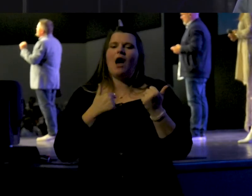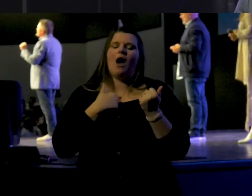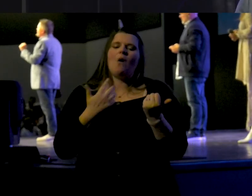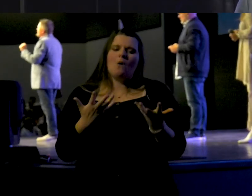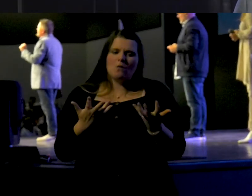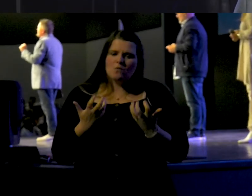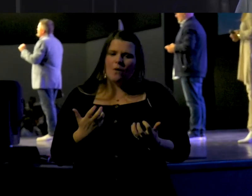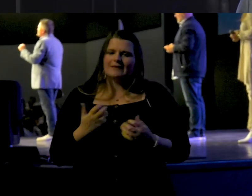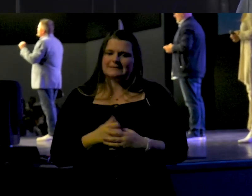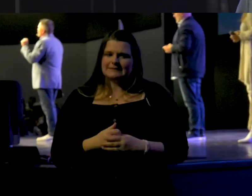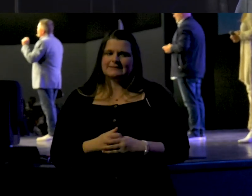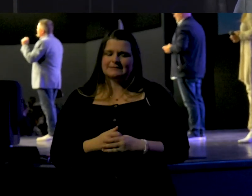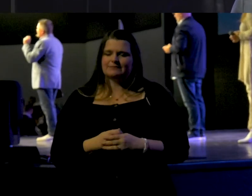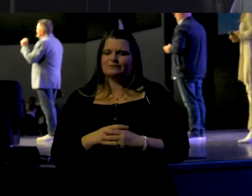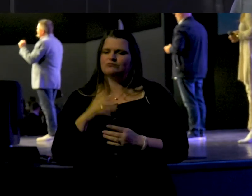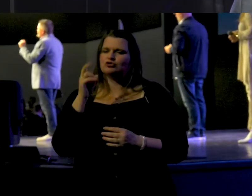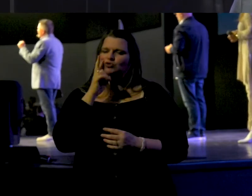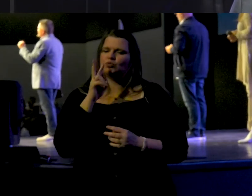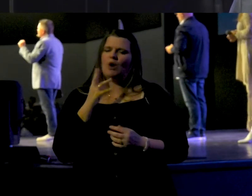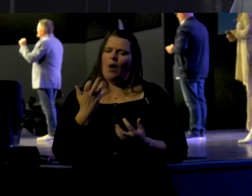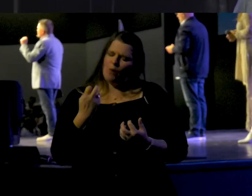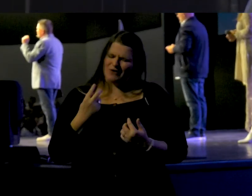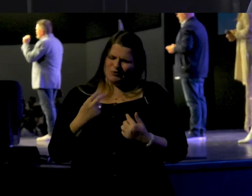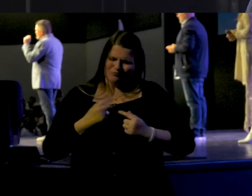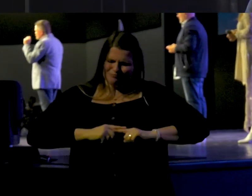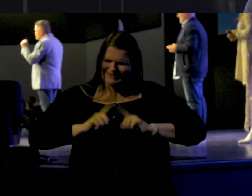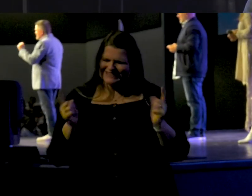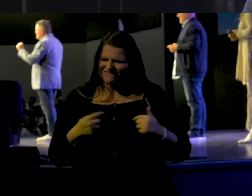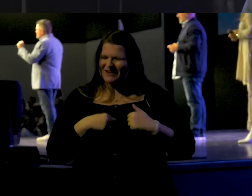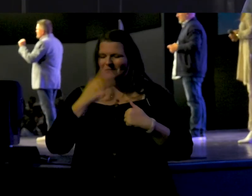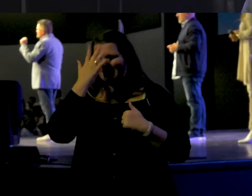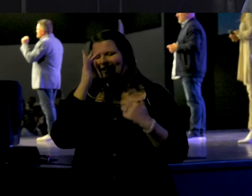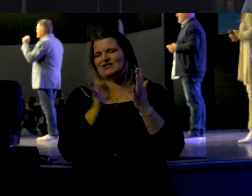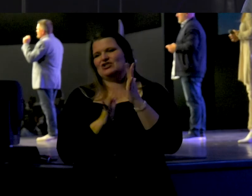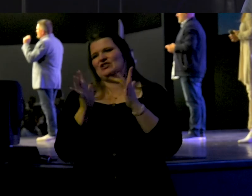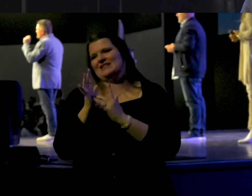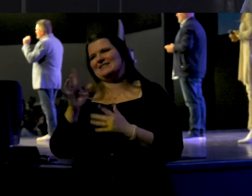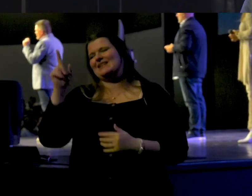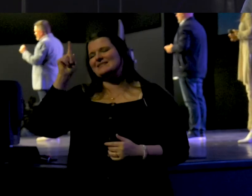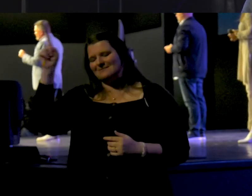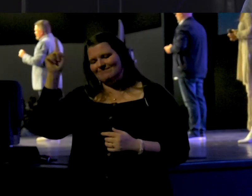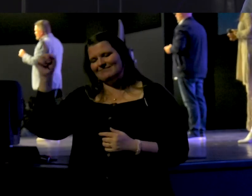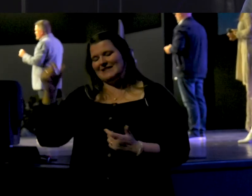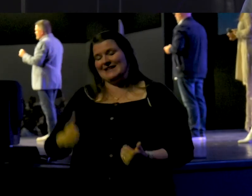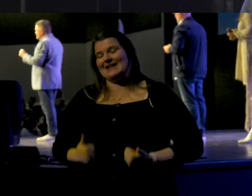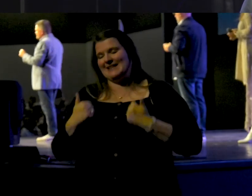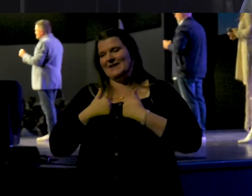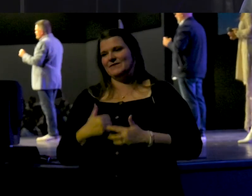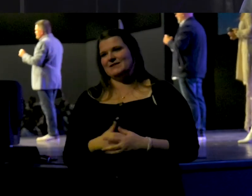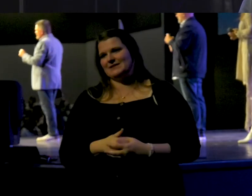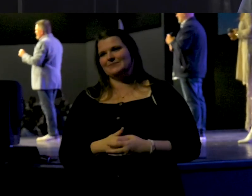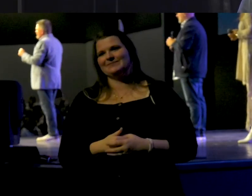want to look different because Jesus lives.